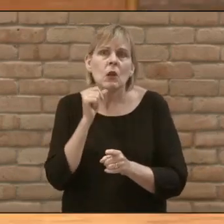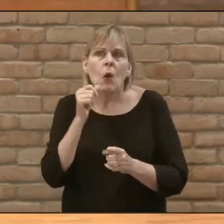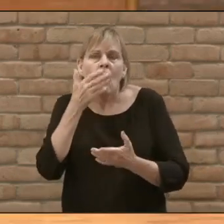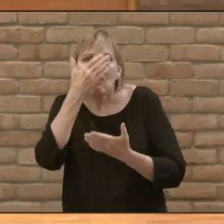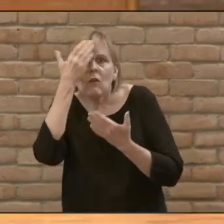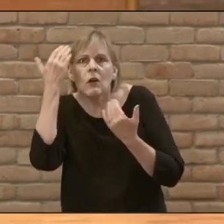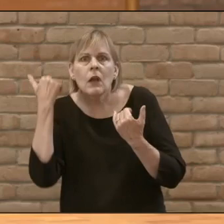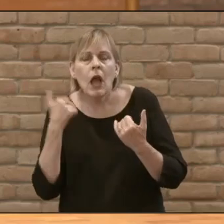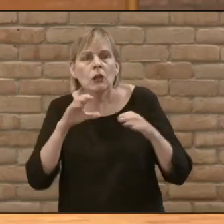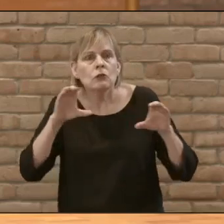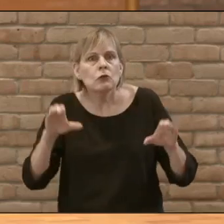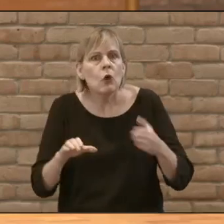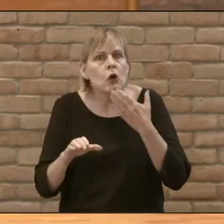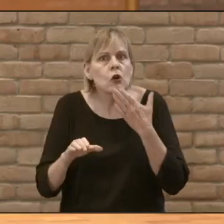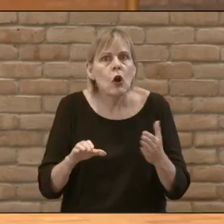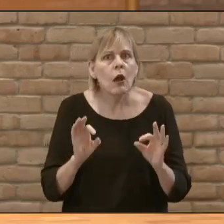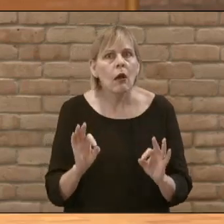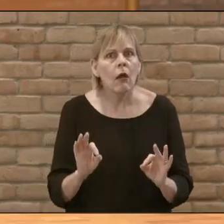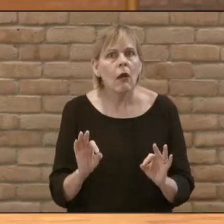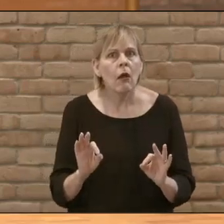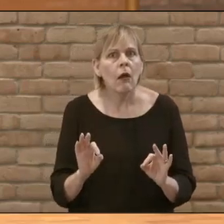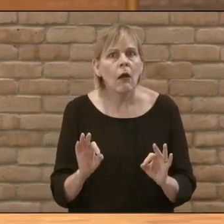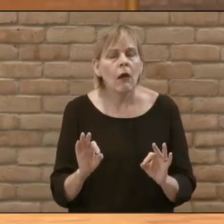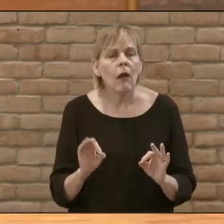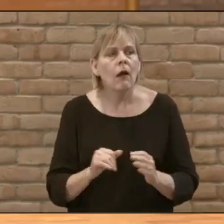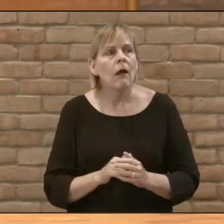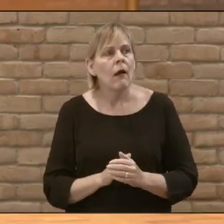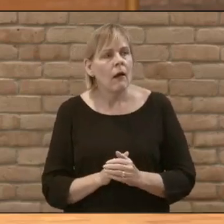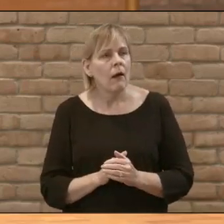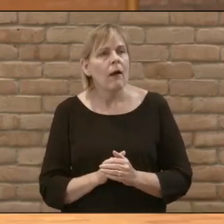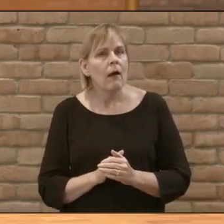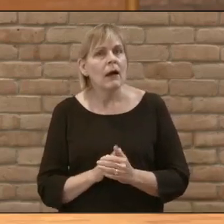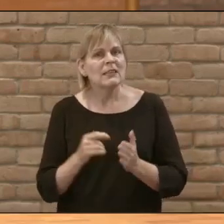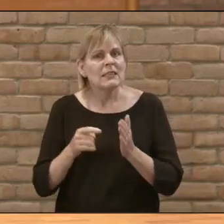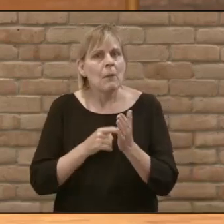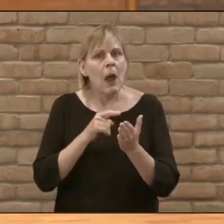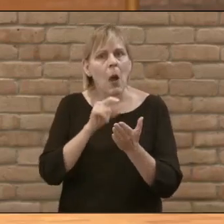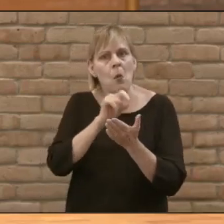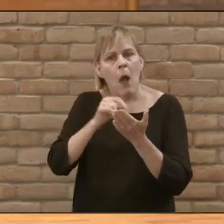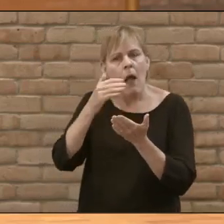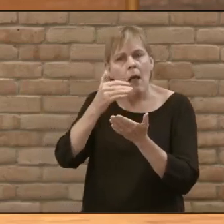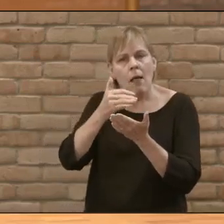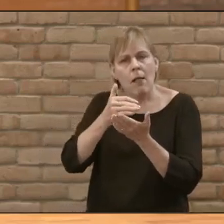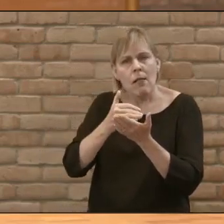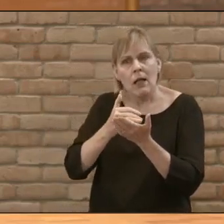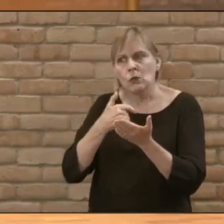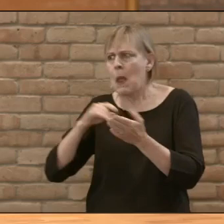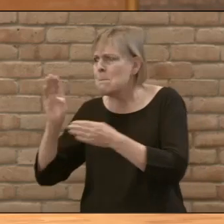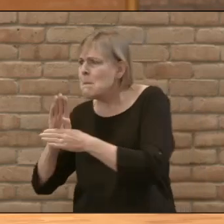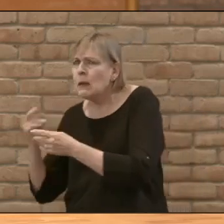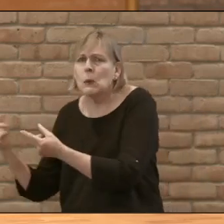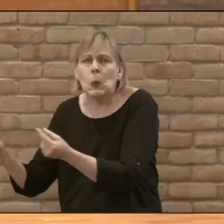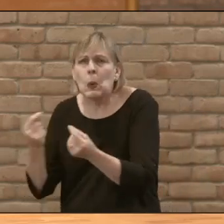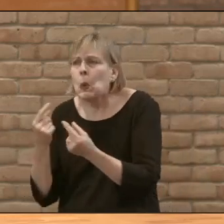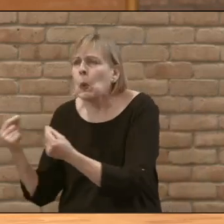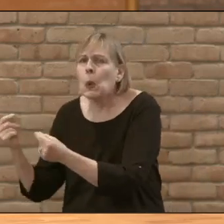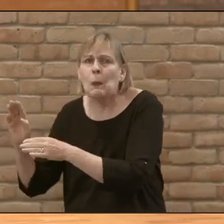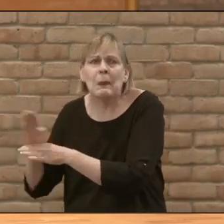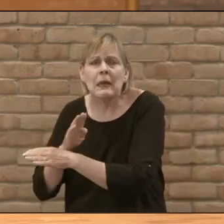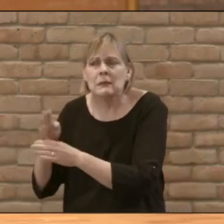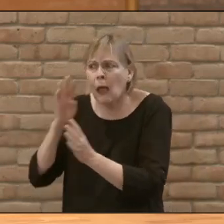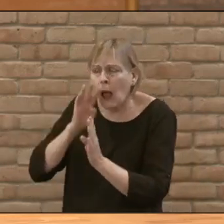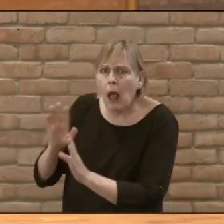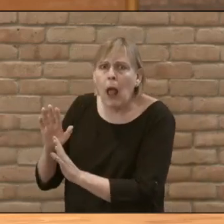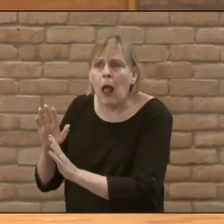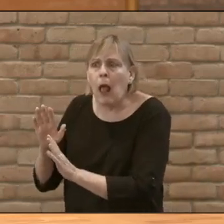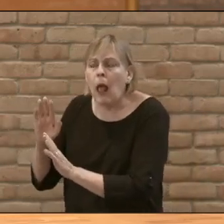forget to do good Like you gotta put it down on a list sometimes Because we get so busy doing all kinds of other